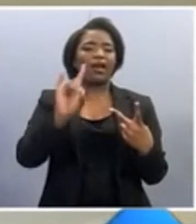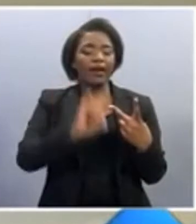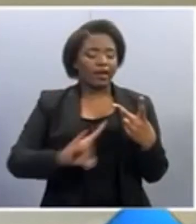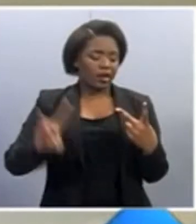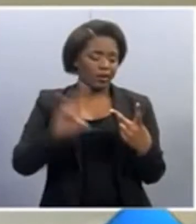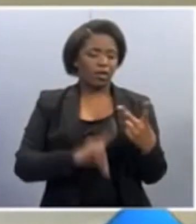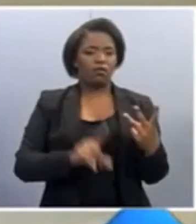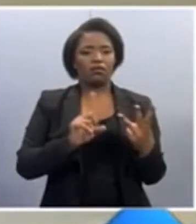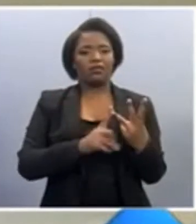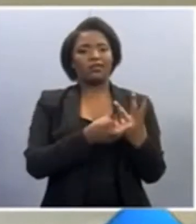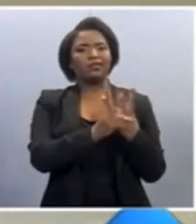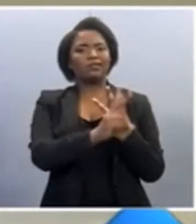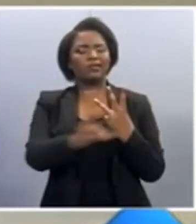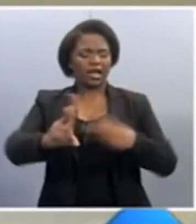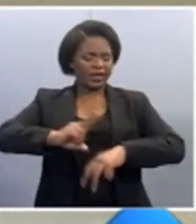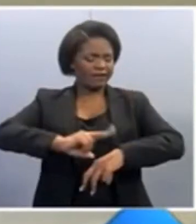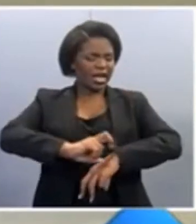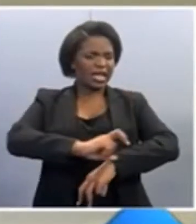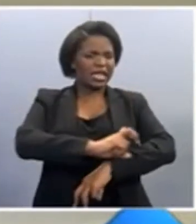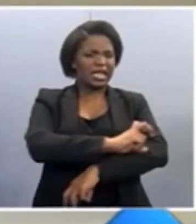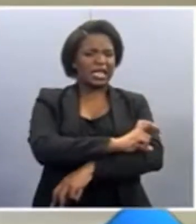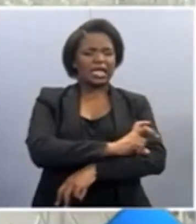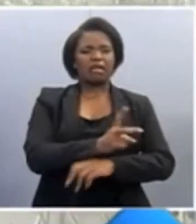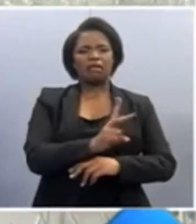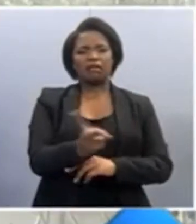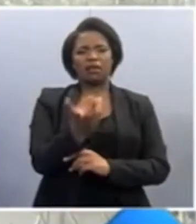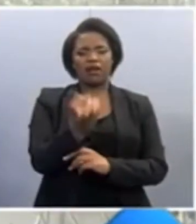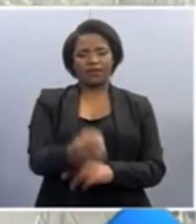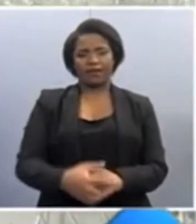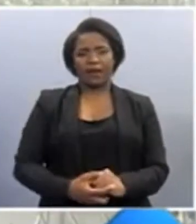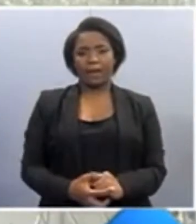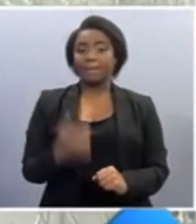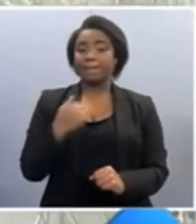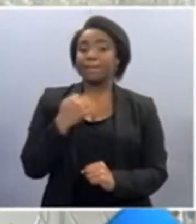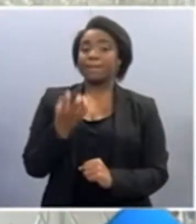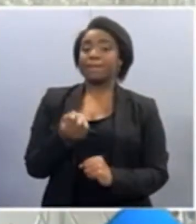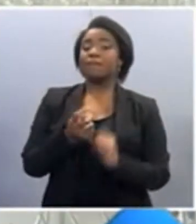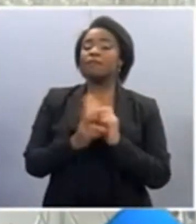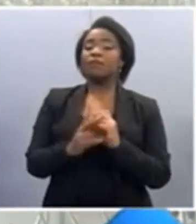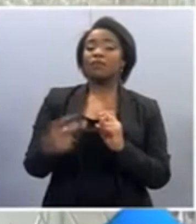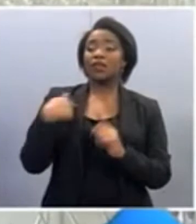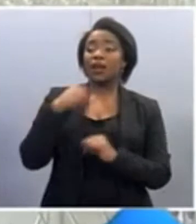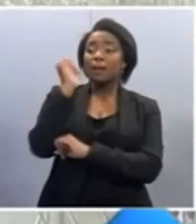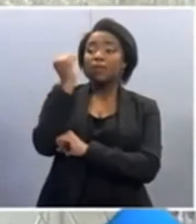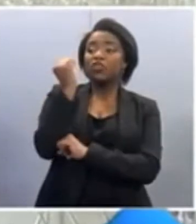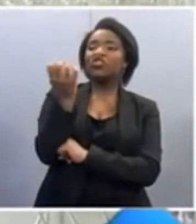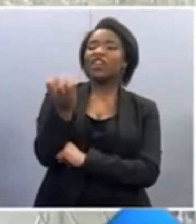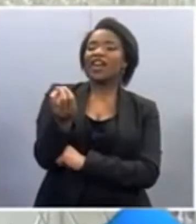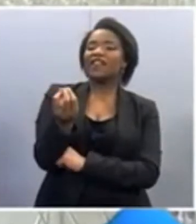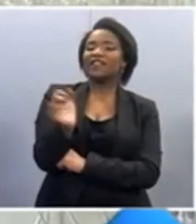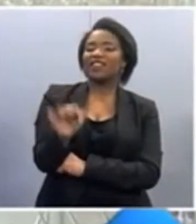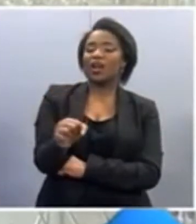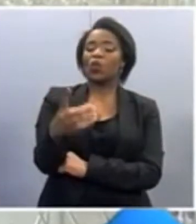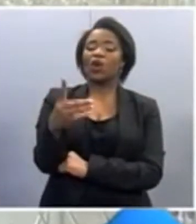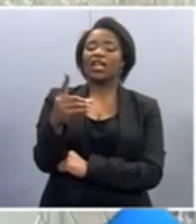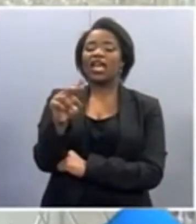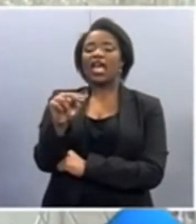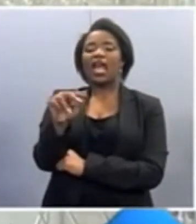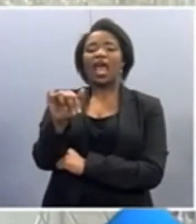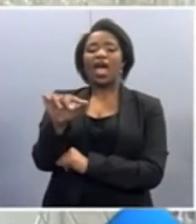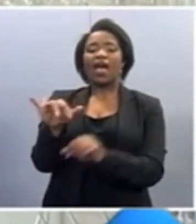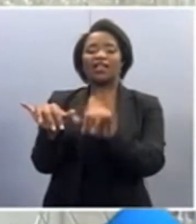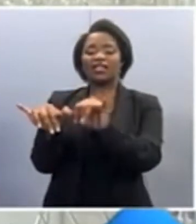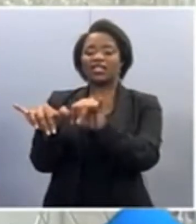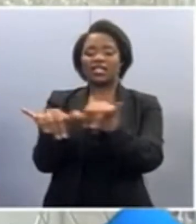such as viruses and bacteria. We have a number of new machines, what we call DNA sequences, that we